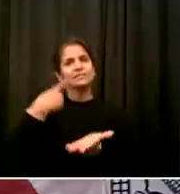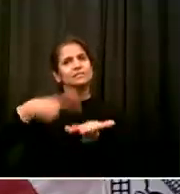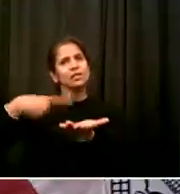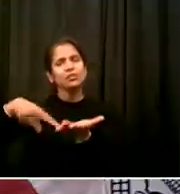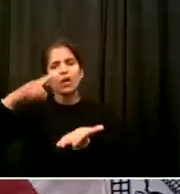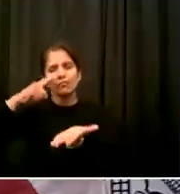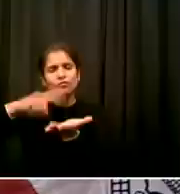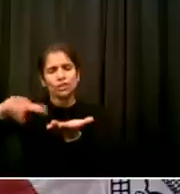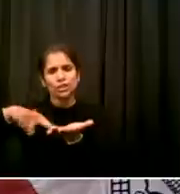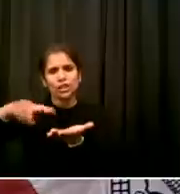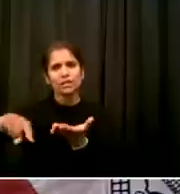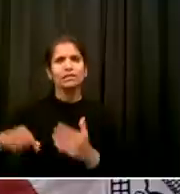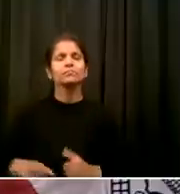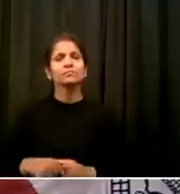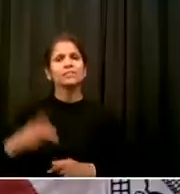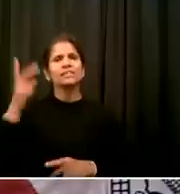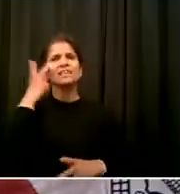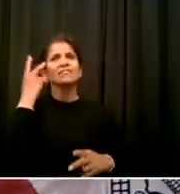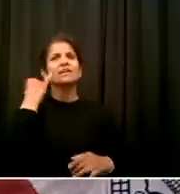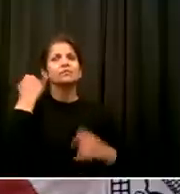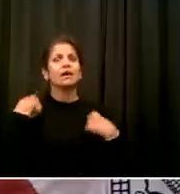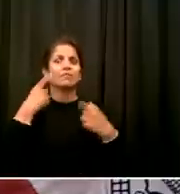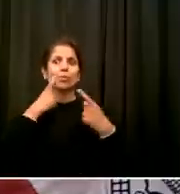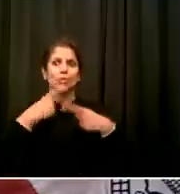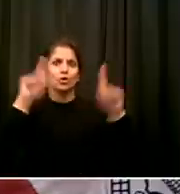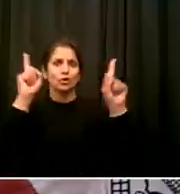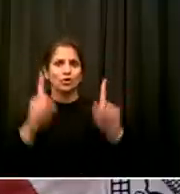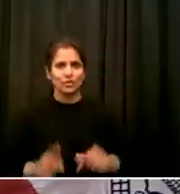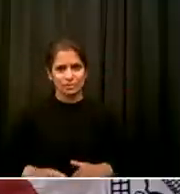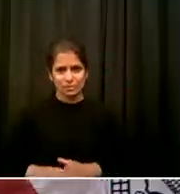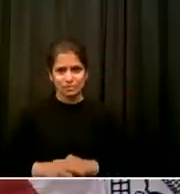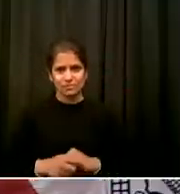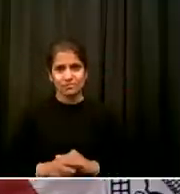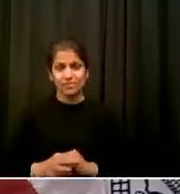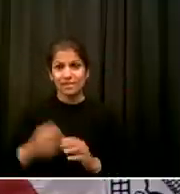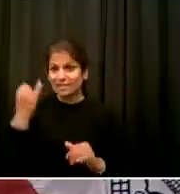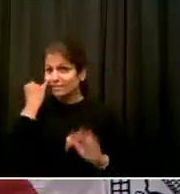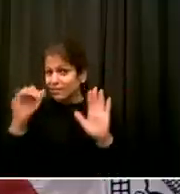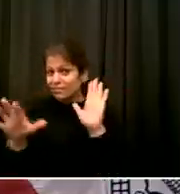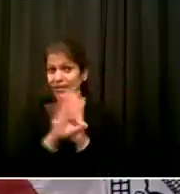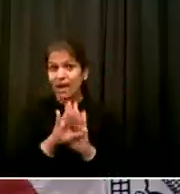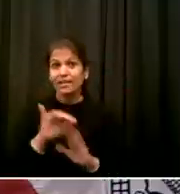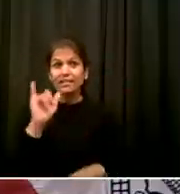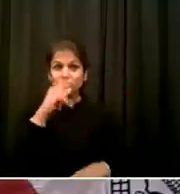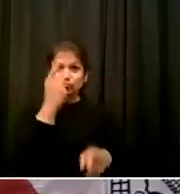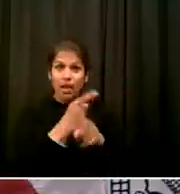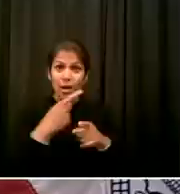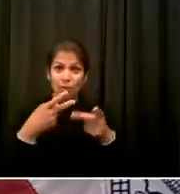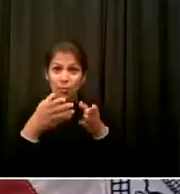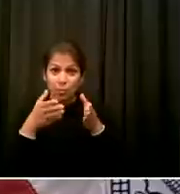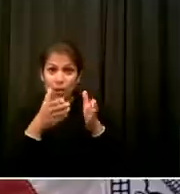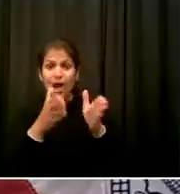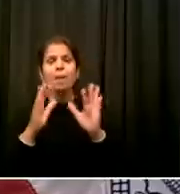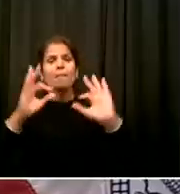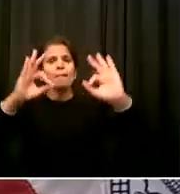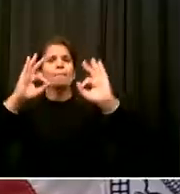I think it would be a blessing if we can find a way to do that But more to come on that So I go from